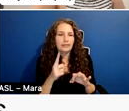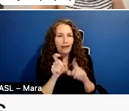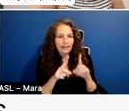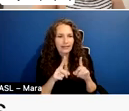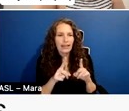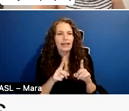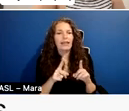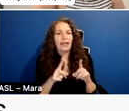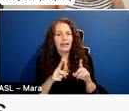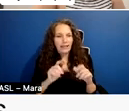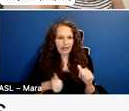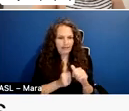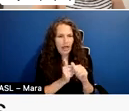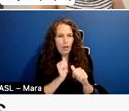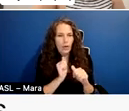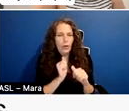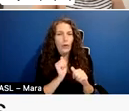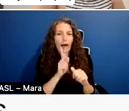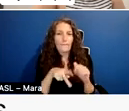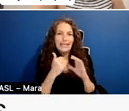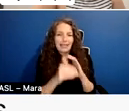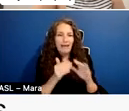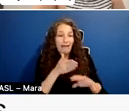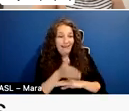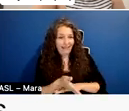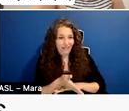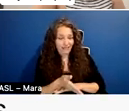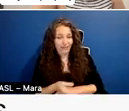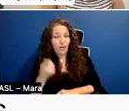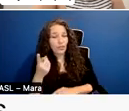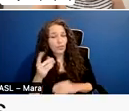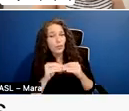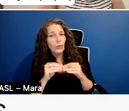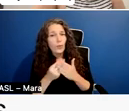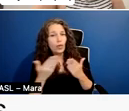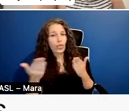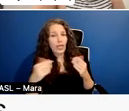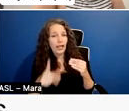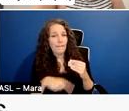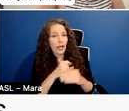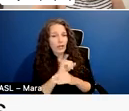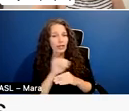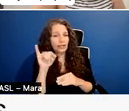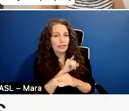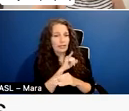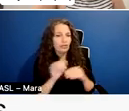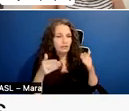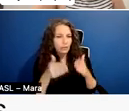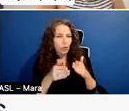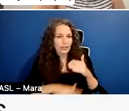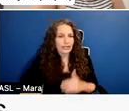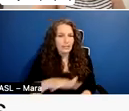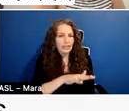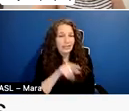And, um, one more thing, because we were talking about very industry oriented spaces, these